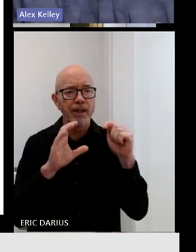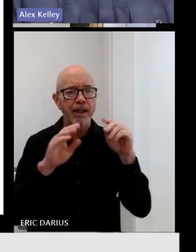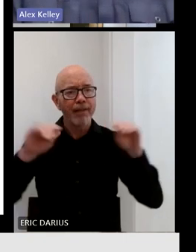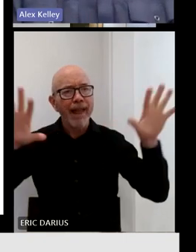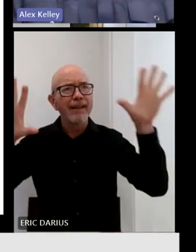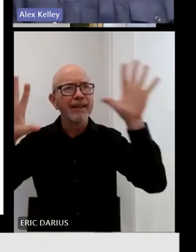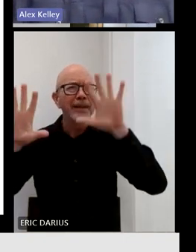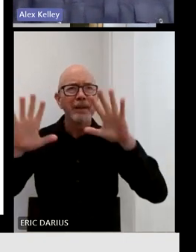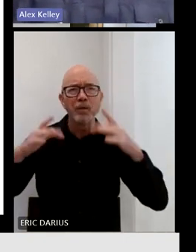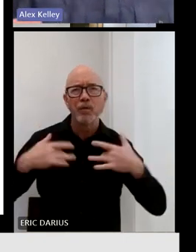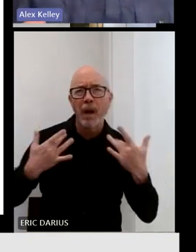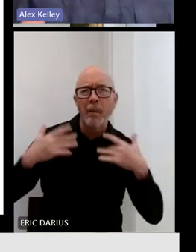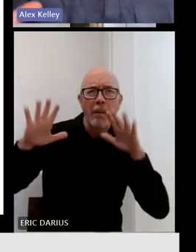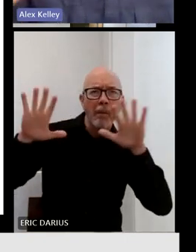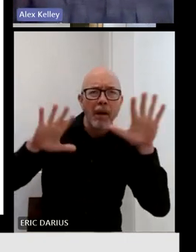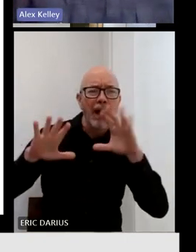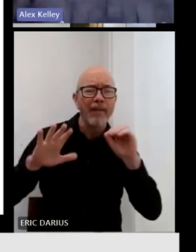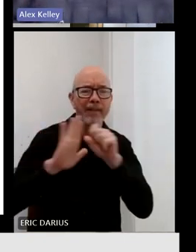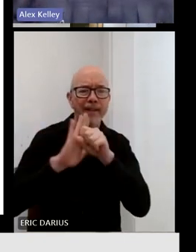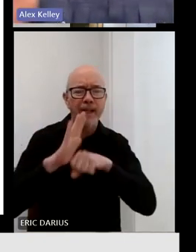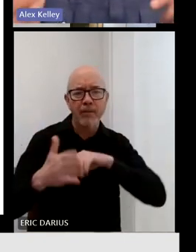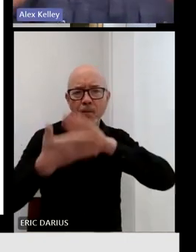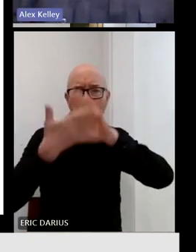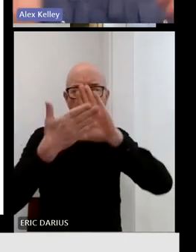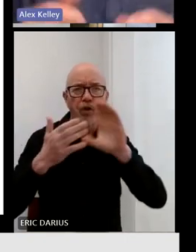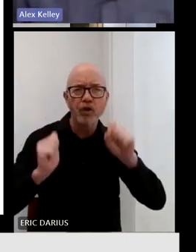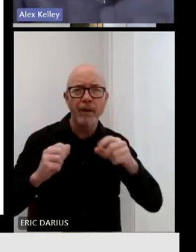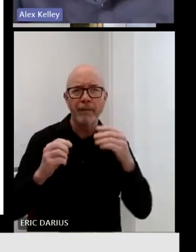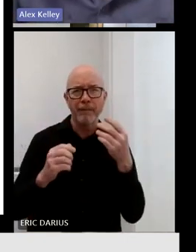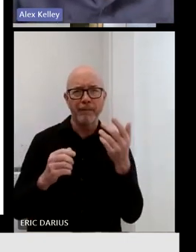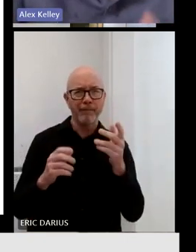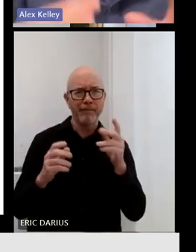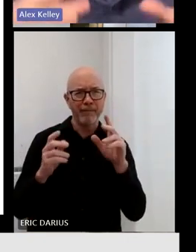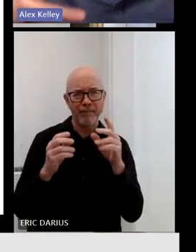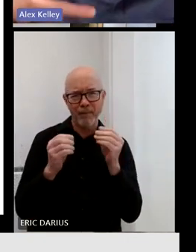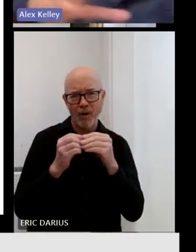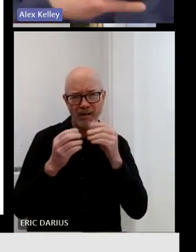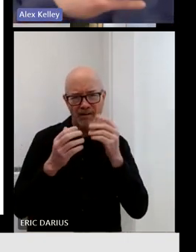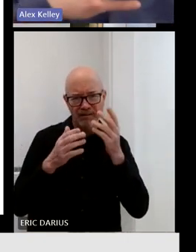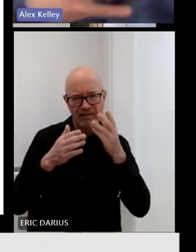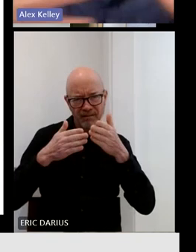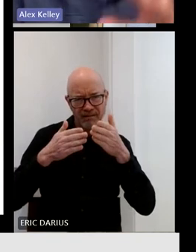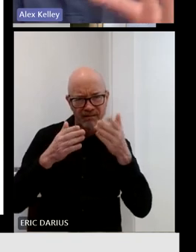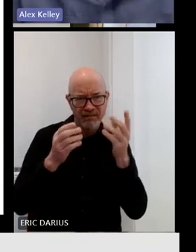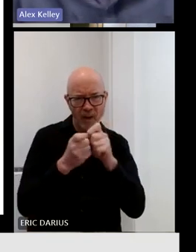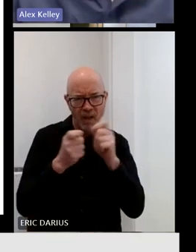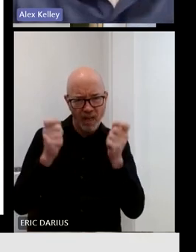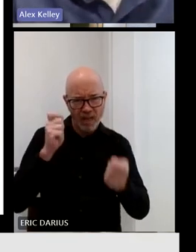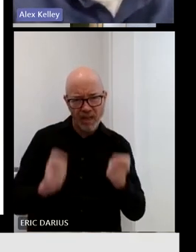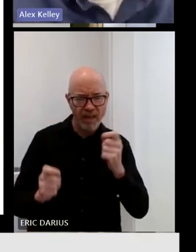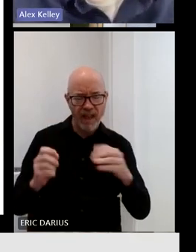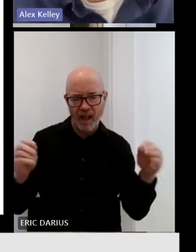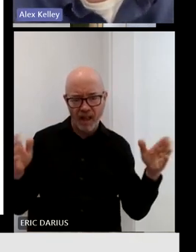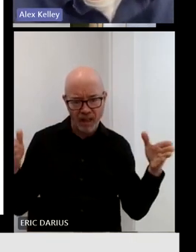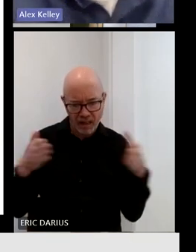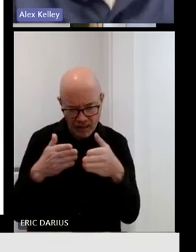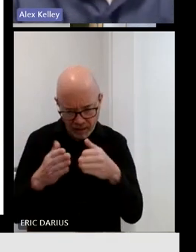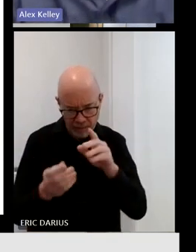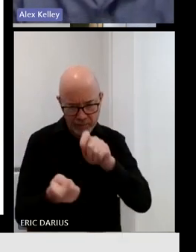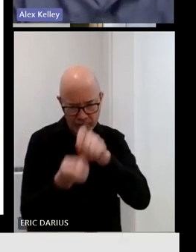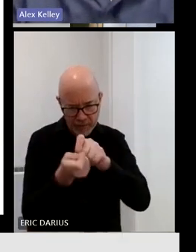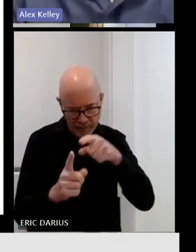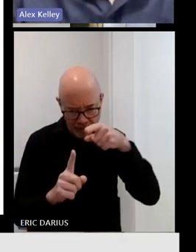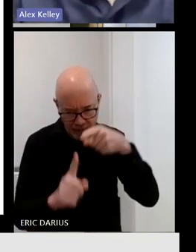could be much more refined to really make sure that all telecommunications stakeholders are aligned and rowing in the same direction